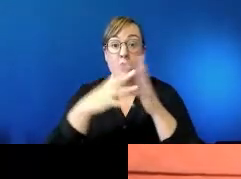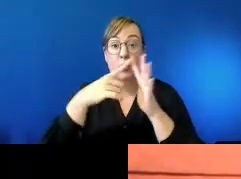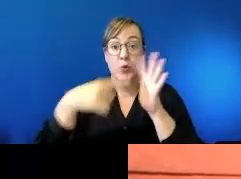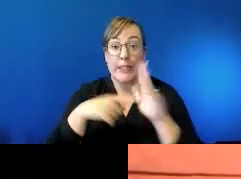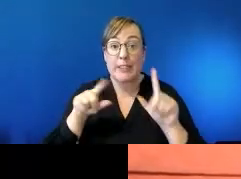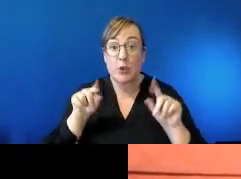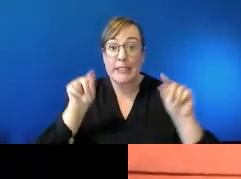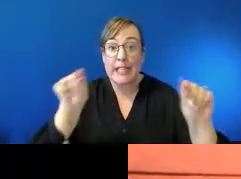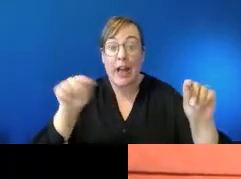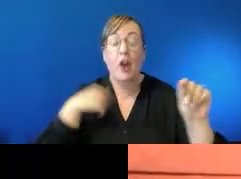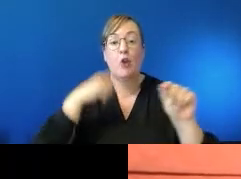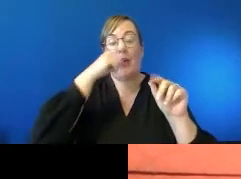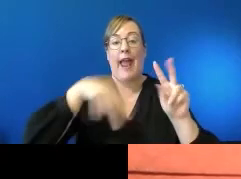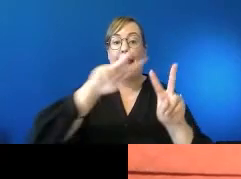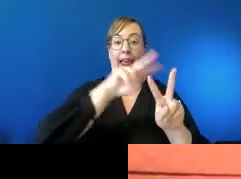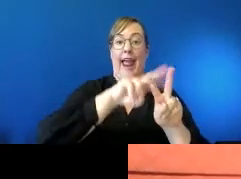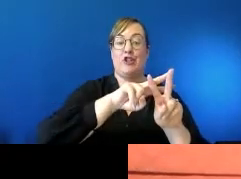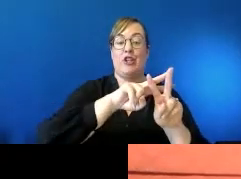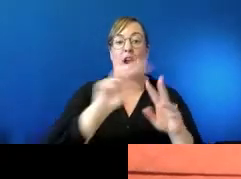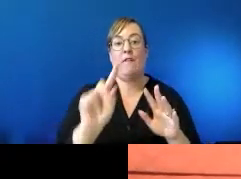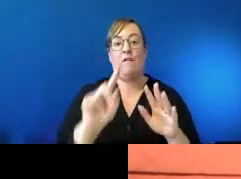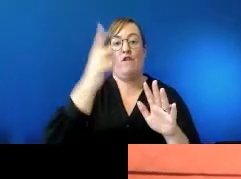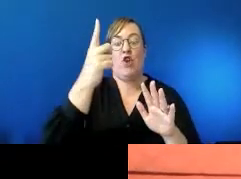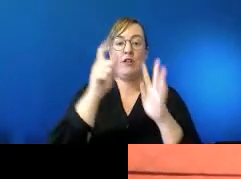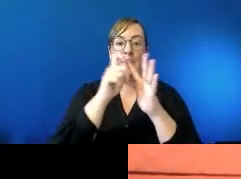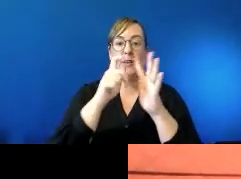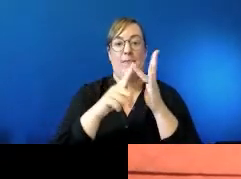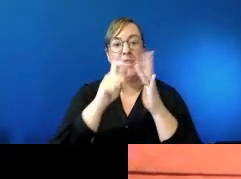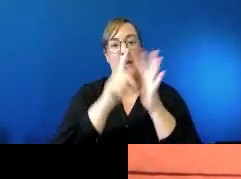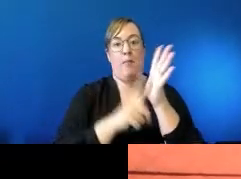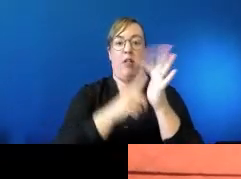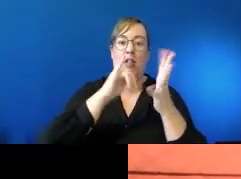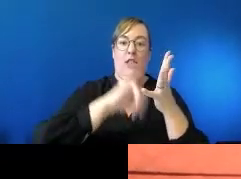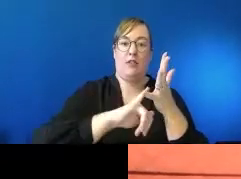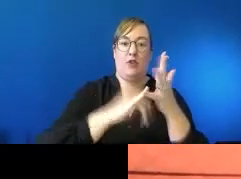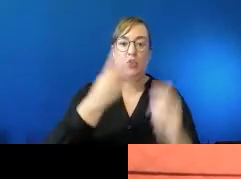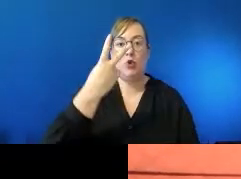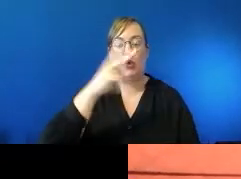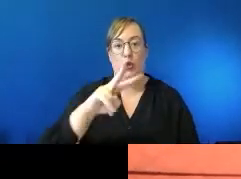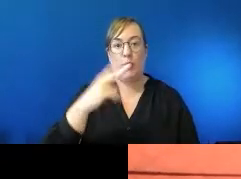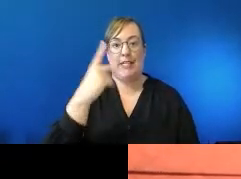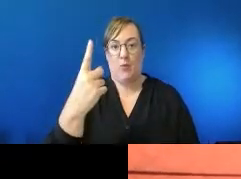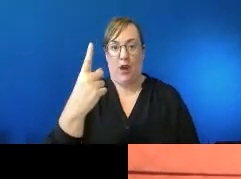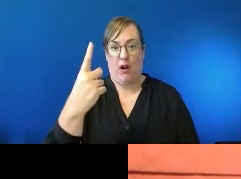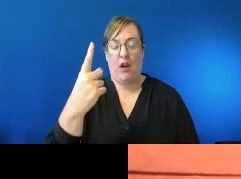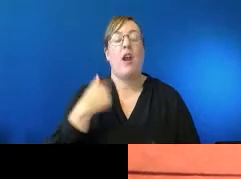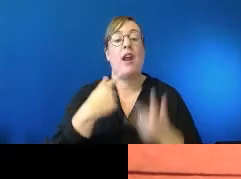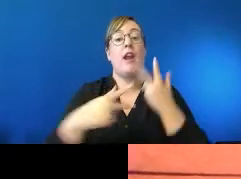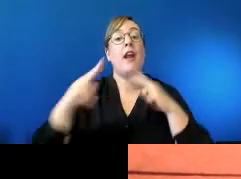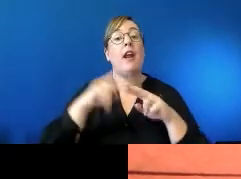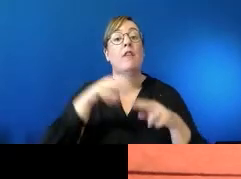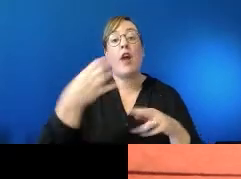is hashtag first peoples 21, hashtag first peoples 21. And if you have any